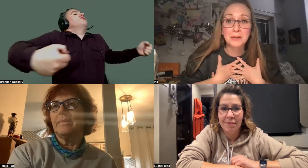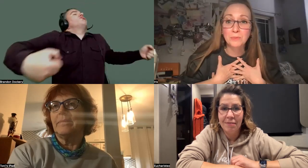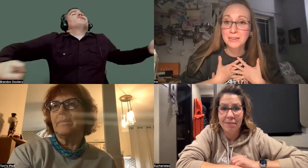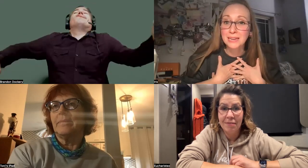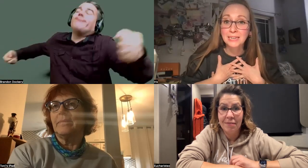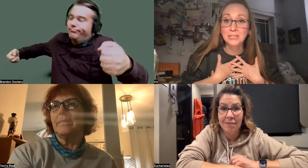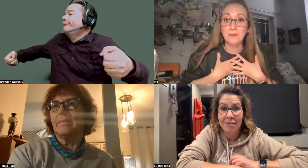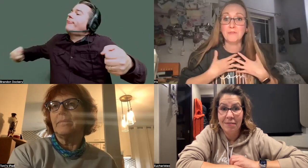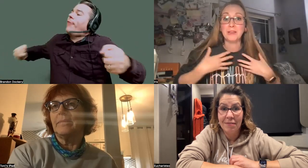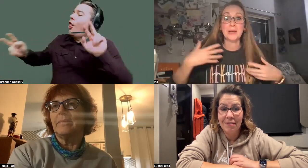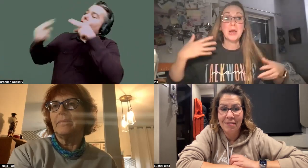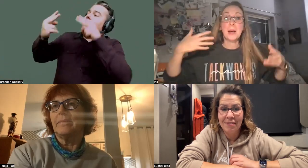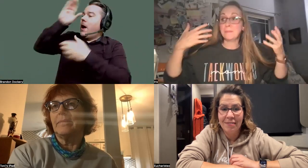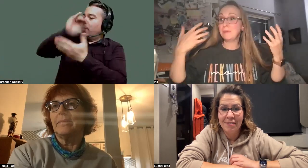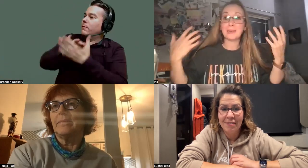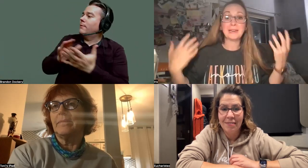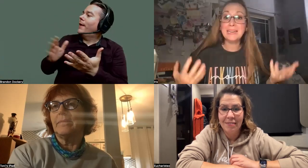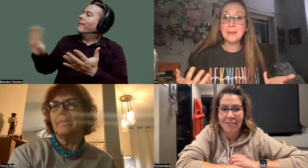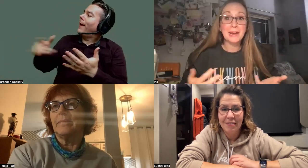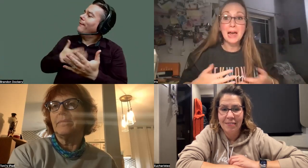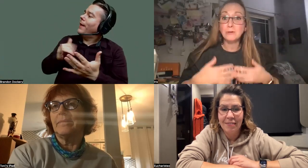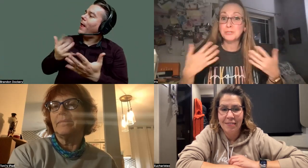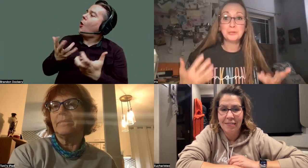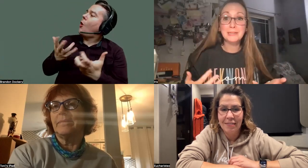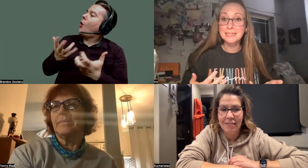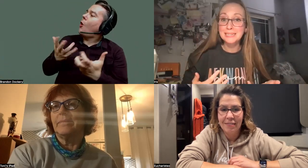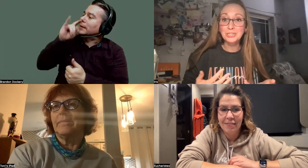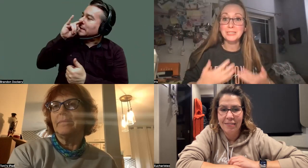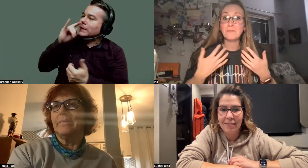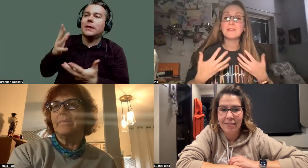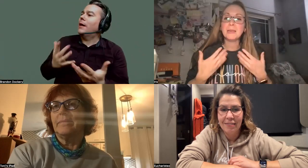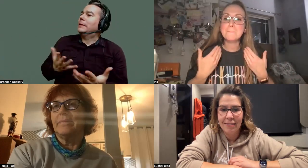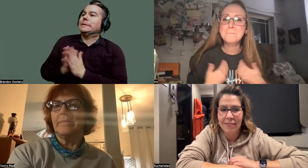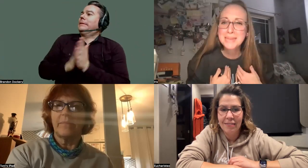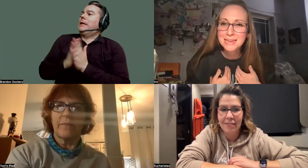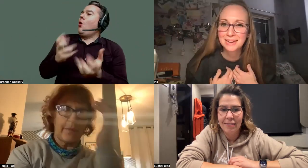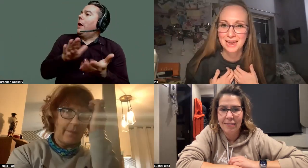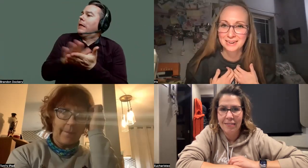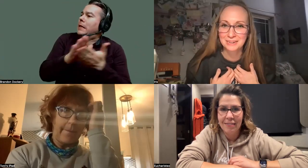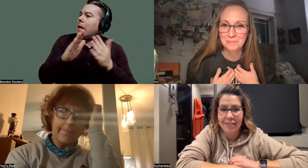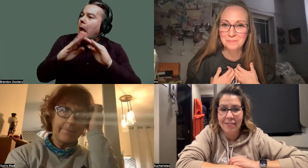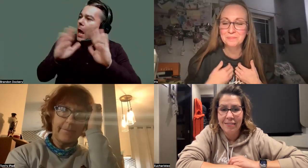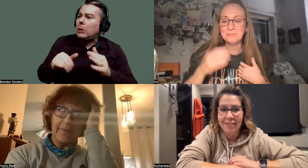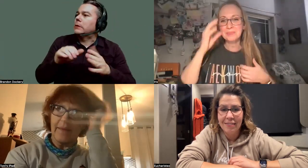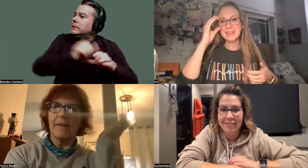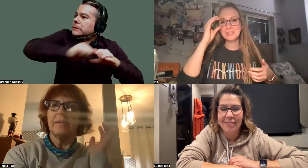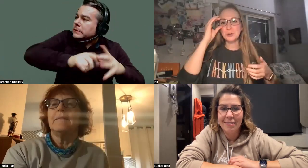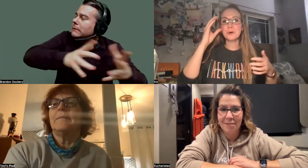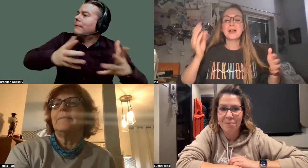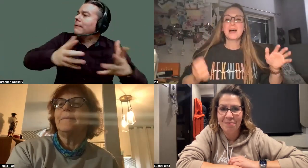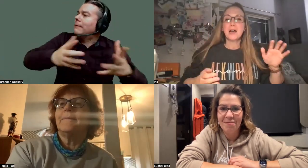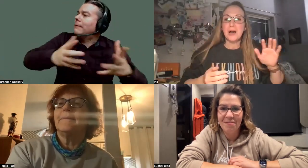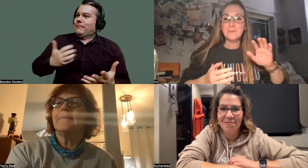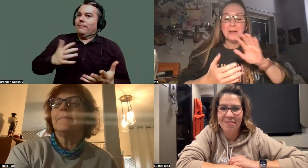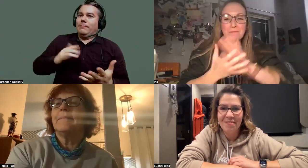like being with the kids and I feel like cleaning my house and doing the dishes. I feel like me again. And